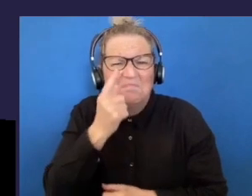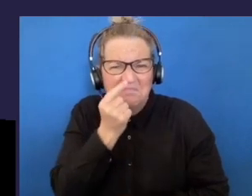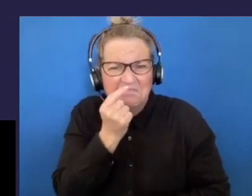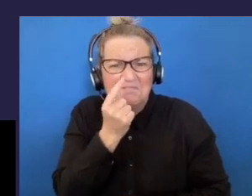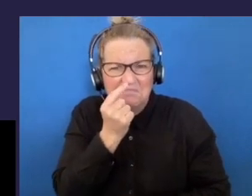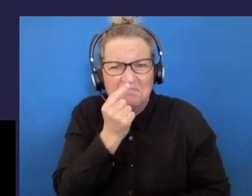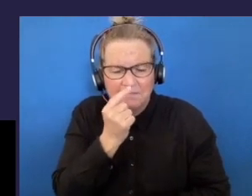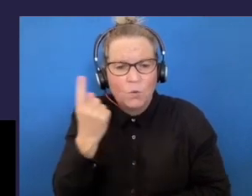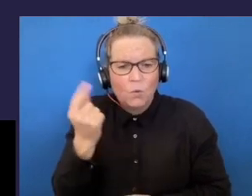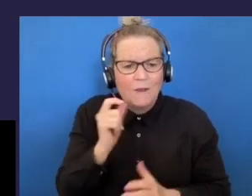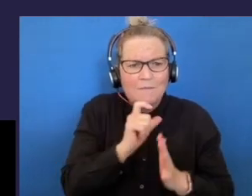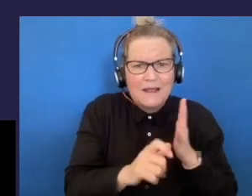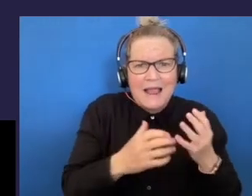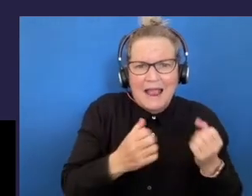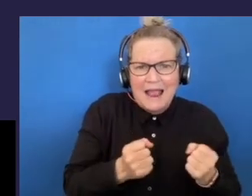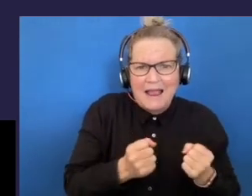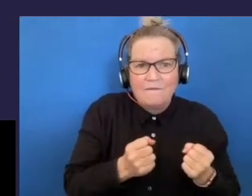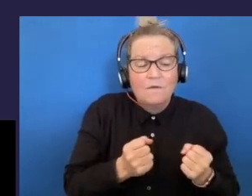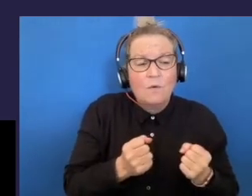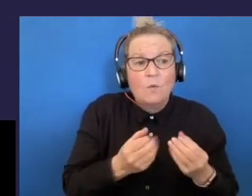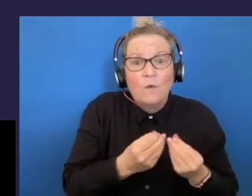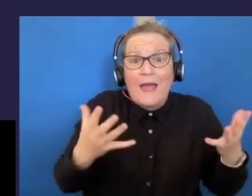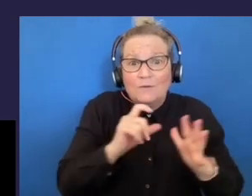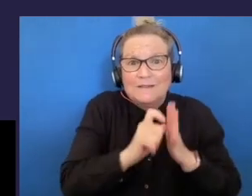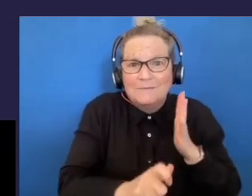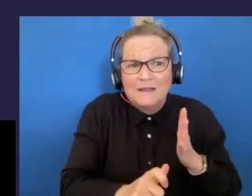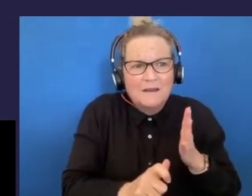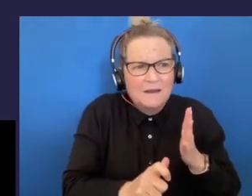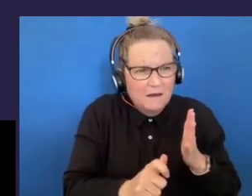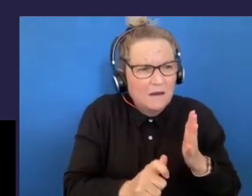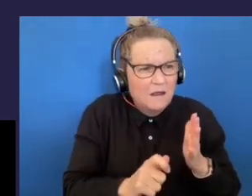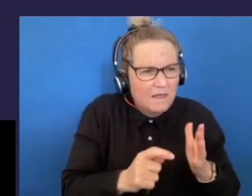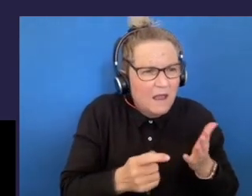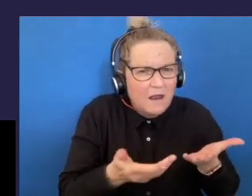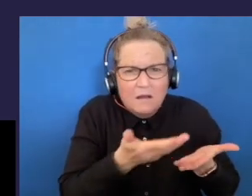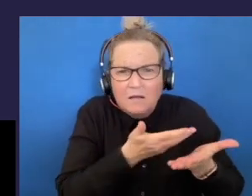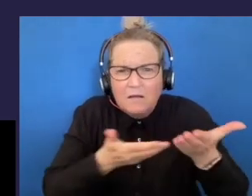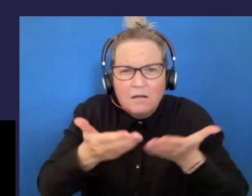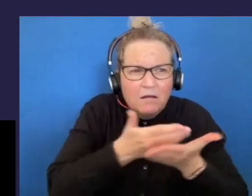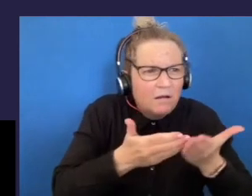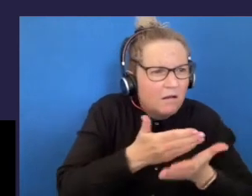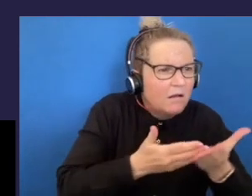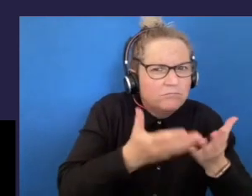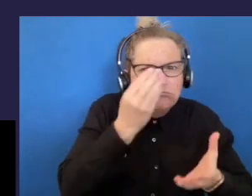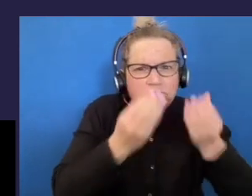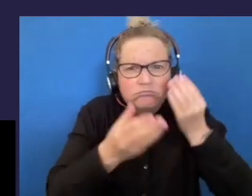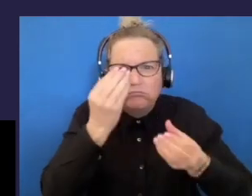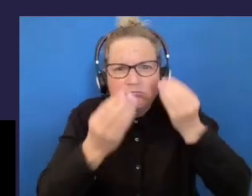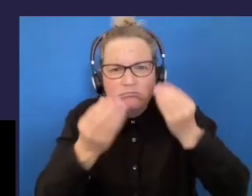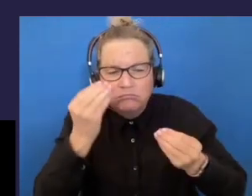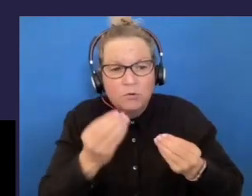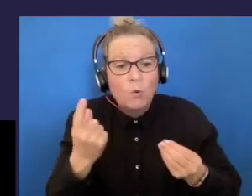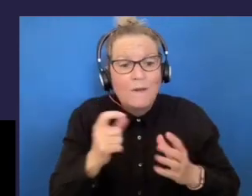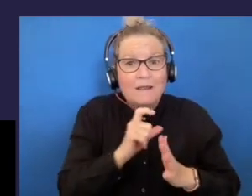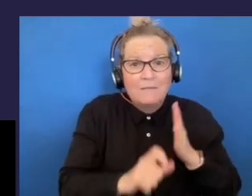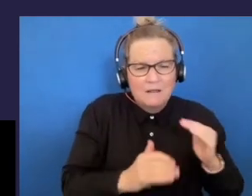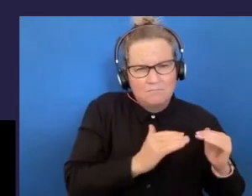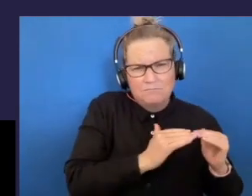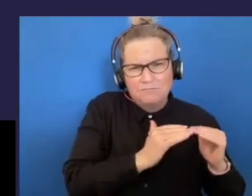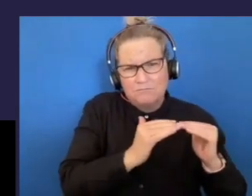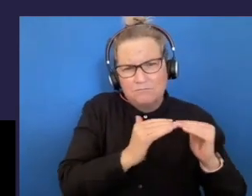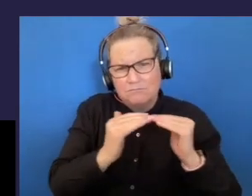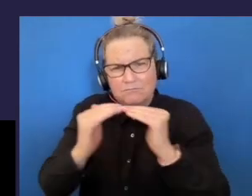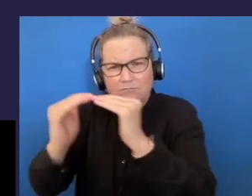benefit from inclusive education, experiencing consistent or improved academic outcomes and a range of social and personal